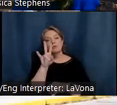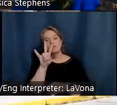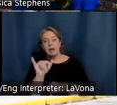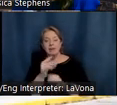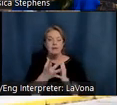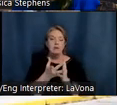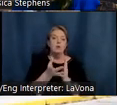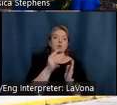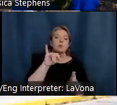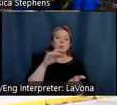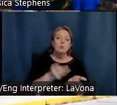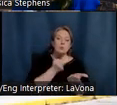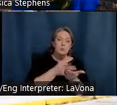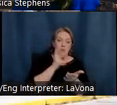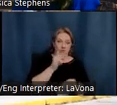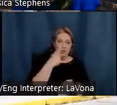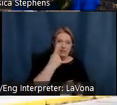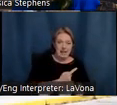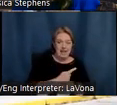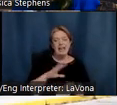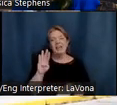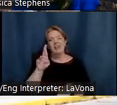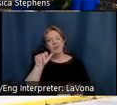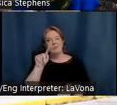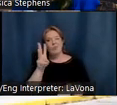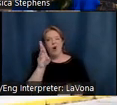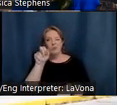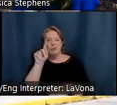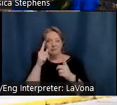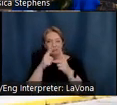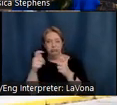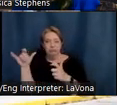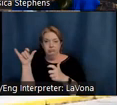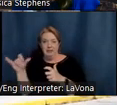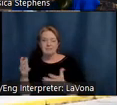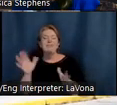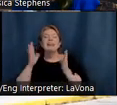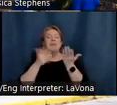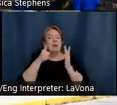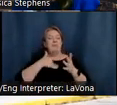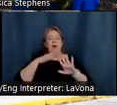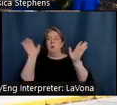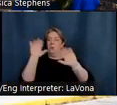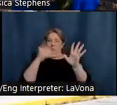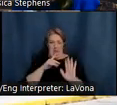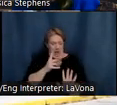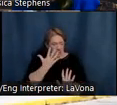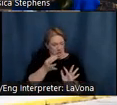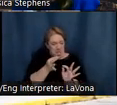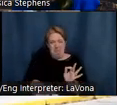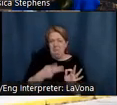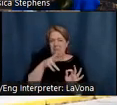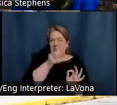But maybe you just want some pizza, and big wood awaits, and the founders are also behind an incredibly